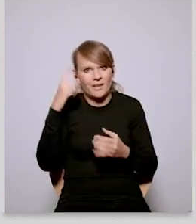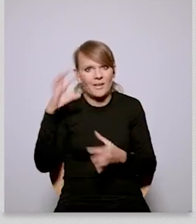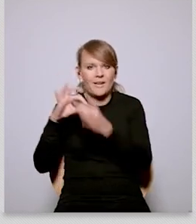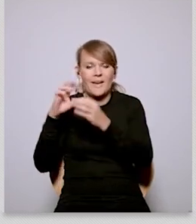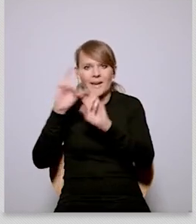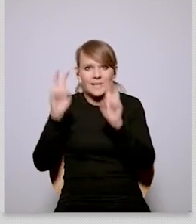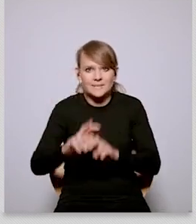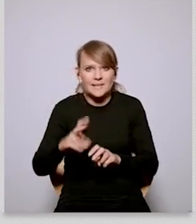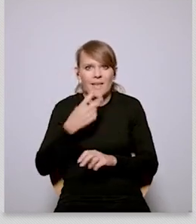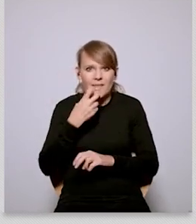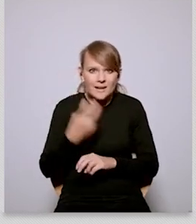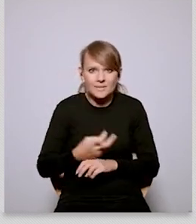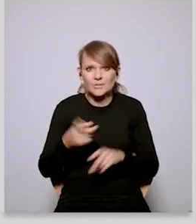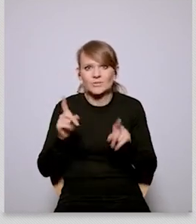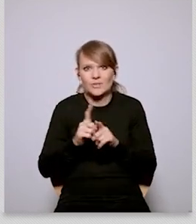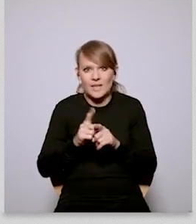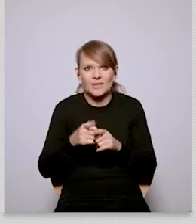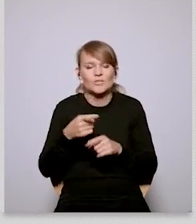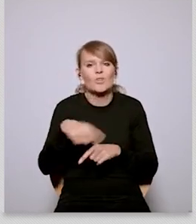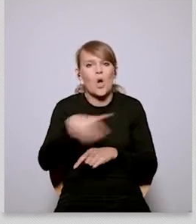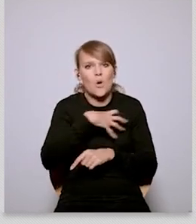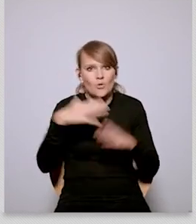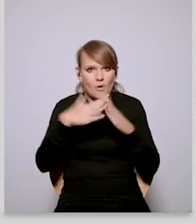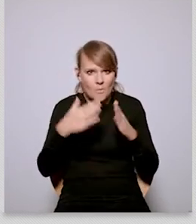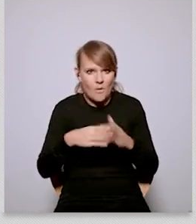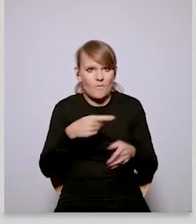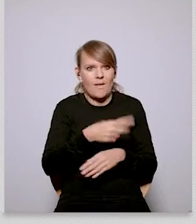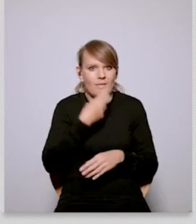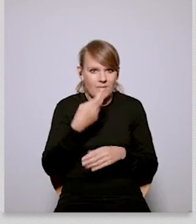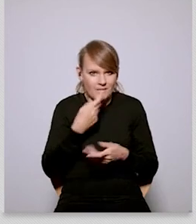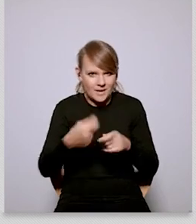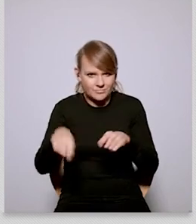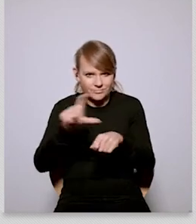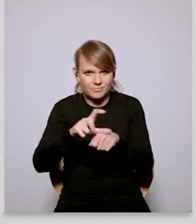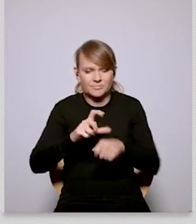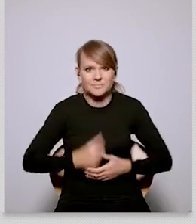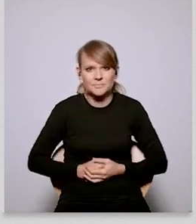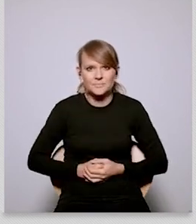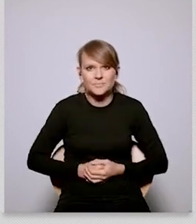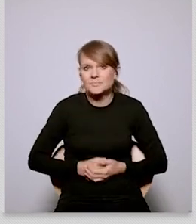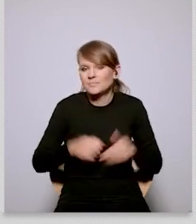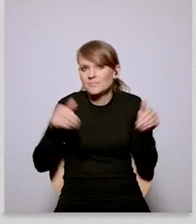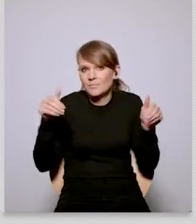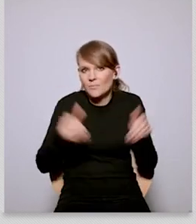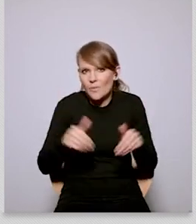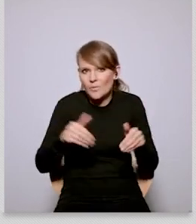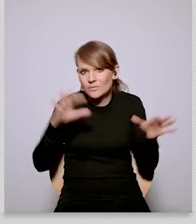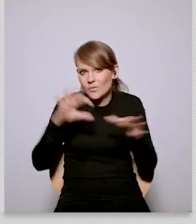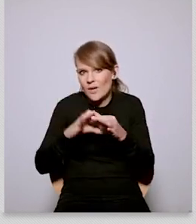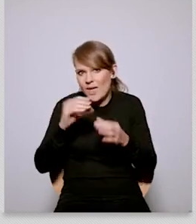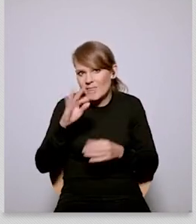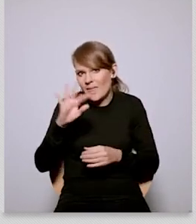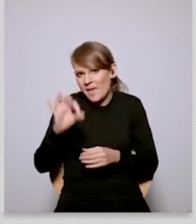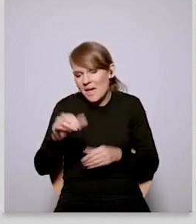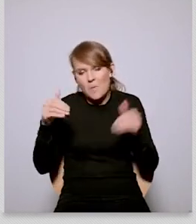and heat linked as they might be or may not be to the ets price but this is something that of course is in many people's minds